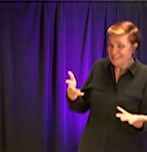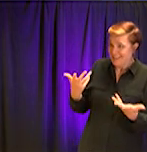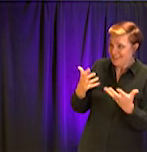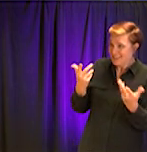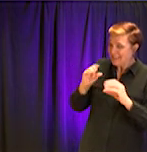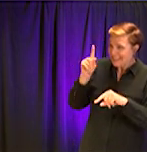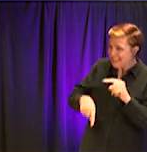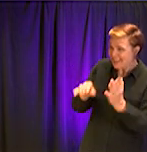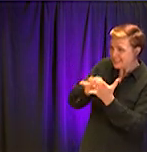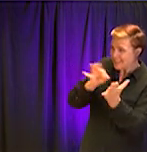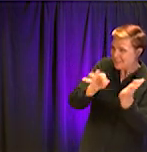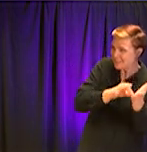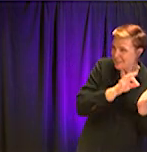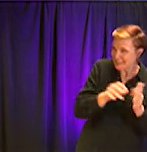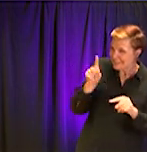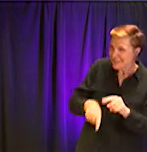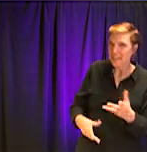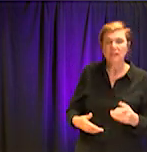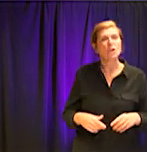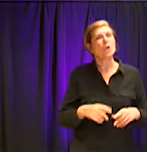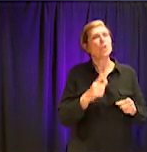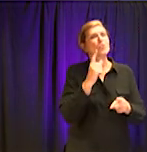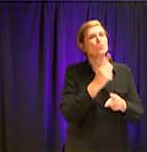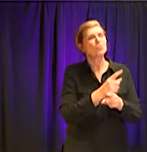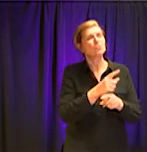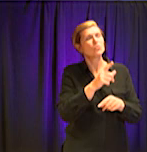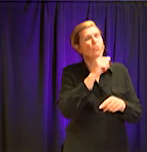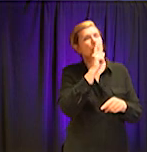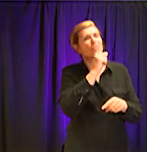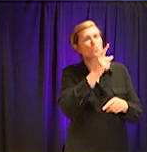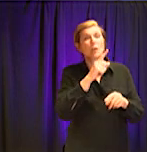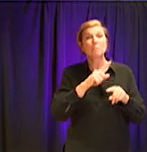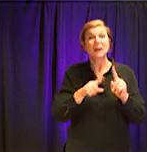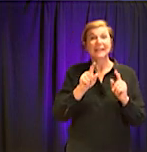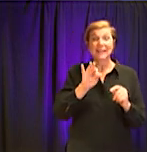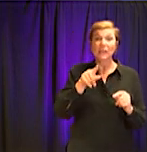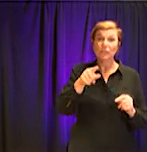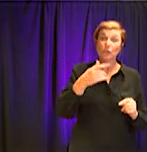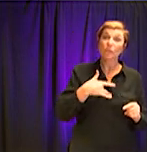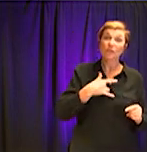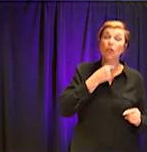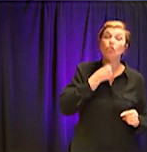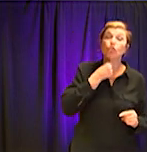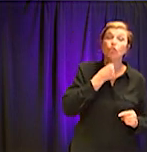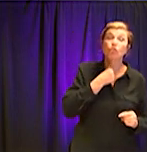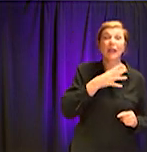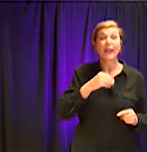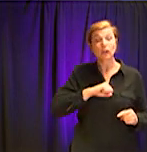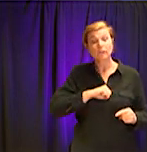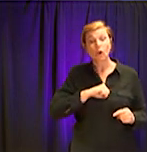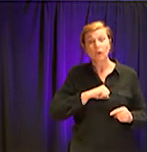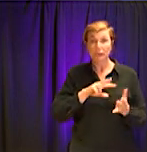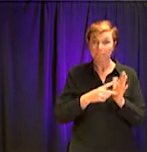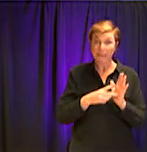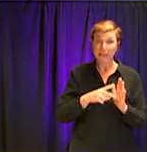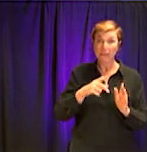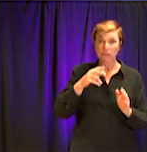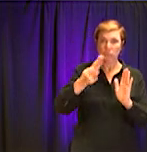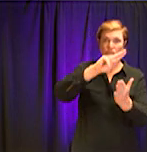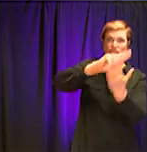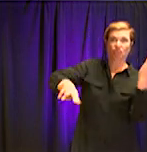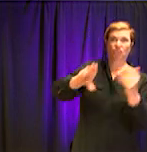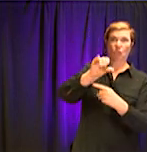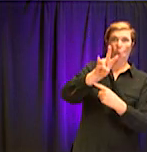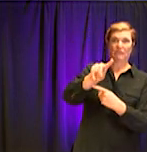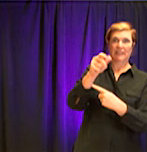I mean, because, you know, not everyone with a sore throat and cough, uh, you know, has COVID-19. I mean, we're going into allergy season now, you know, not, not everyone with a fever